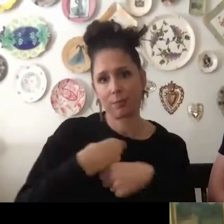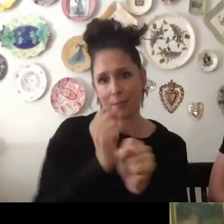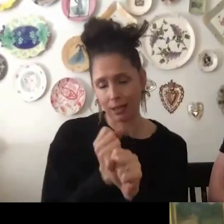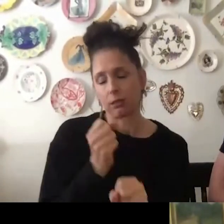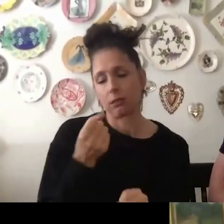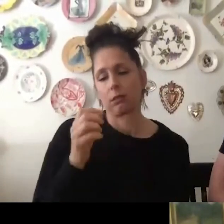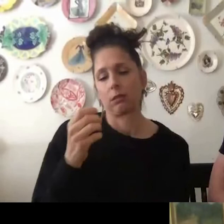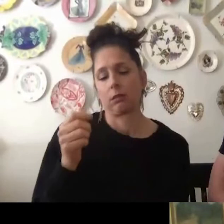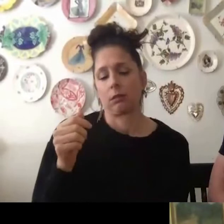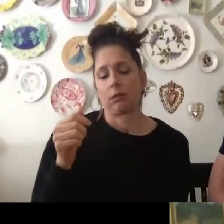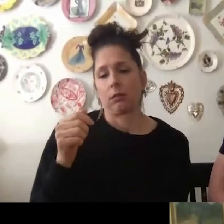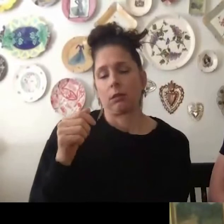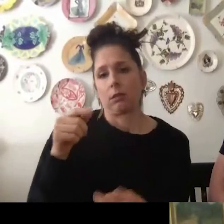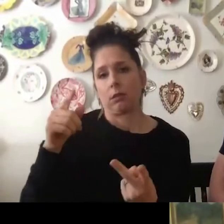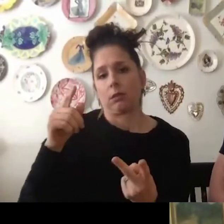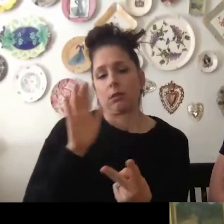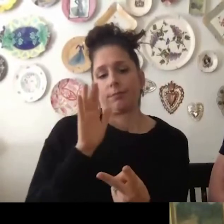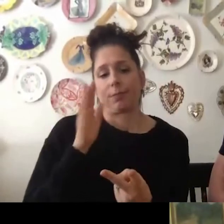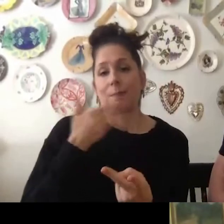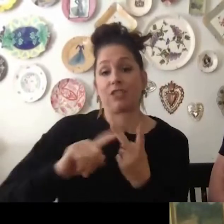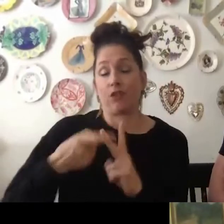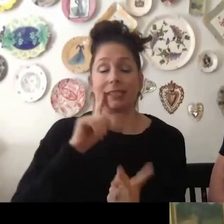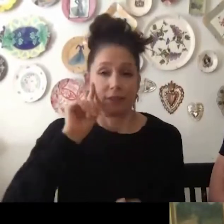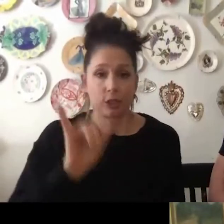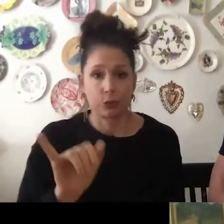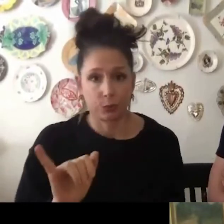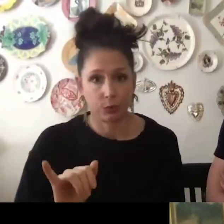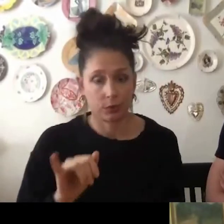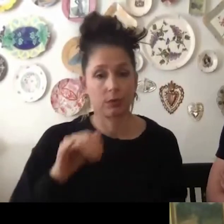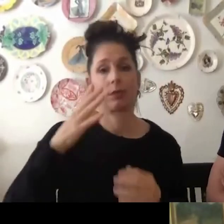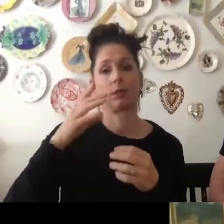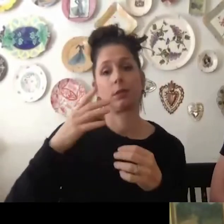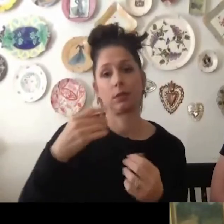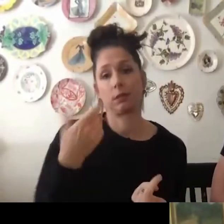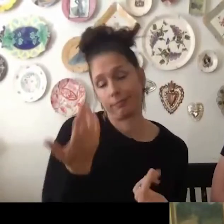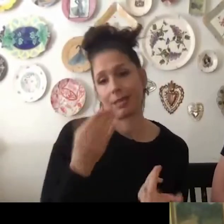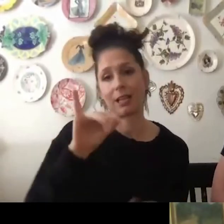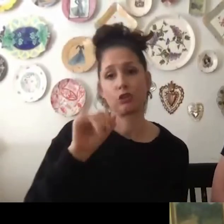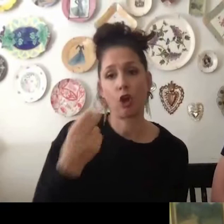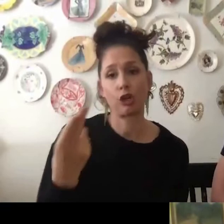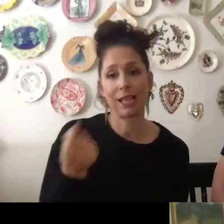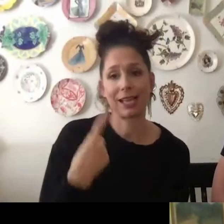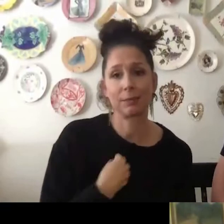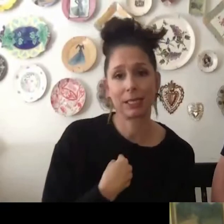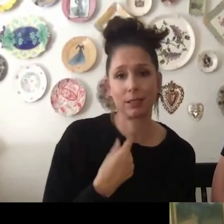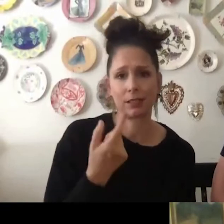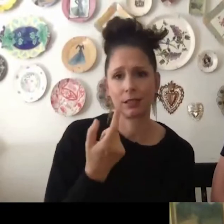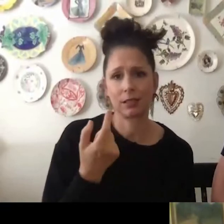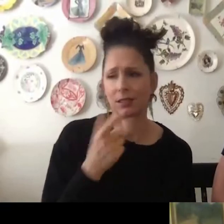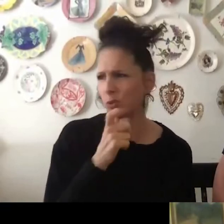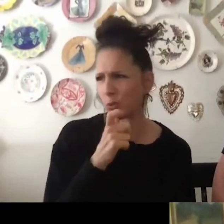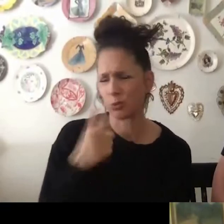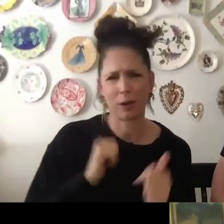So that's why we decided to go ahead and make the best friend deaf as well. And